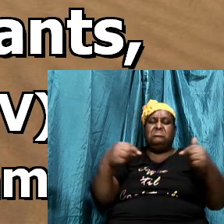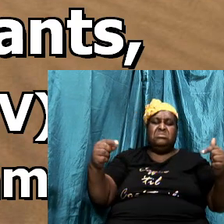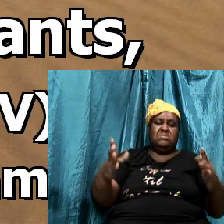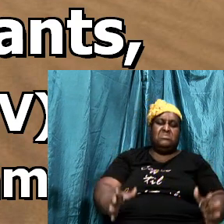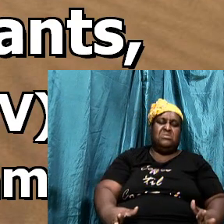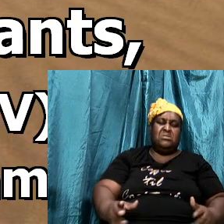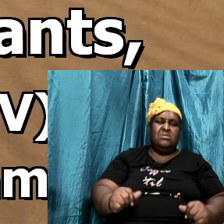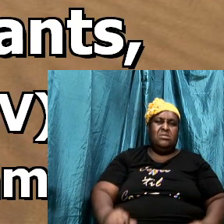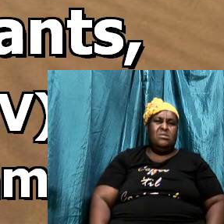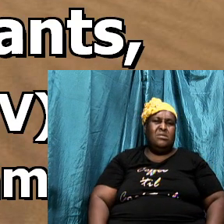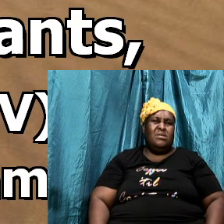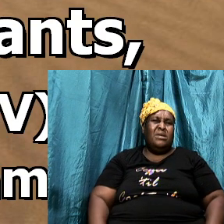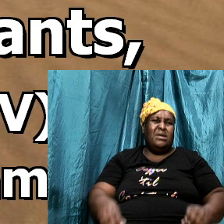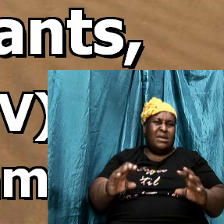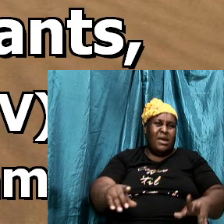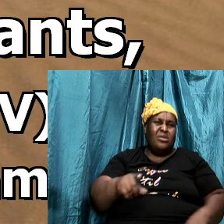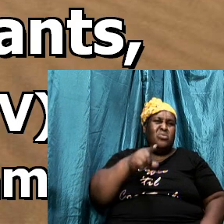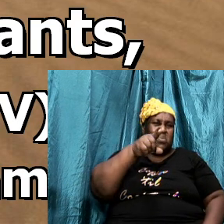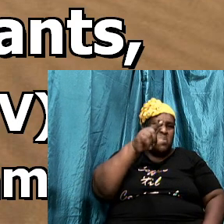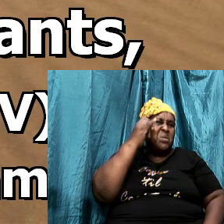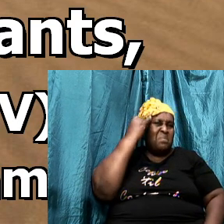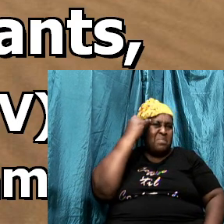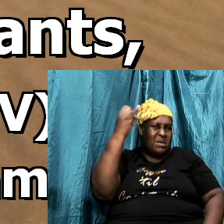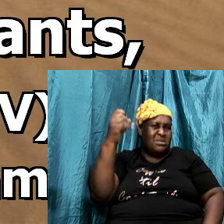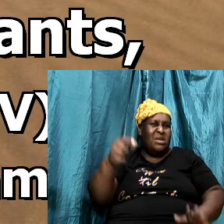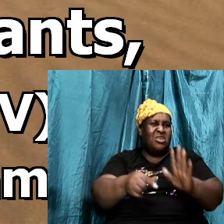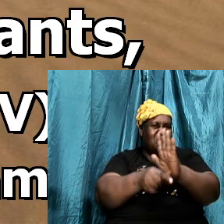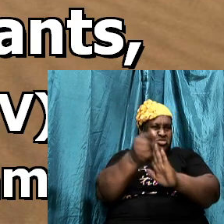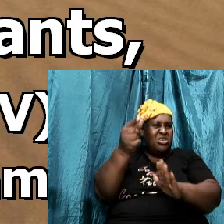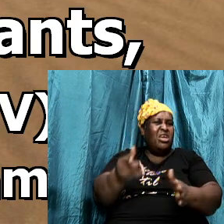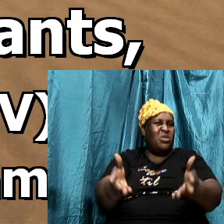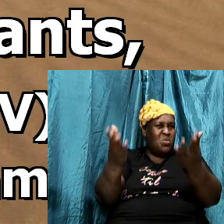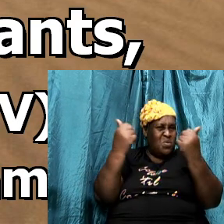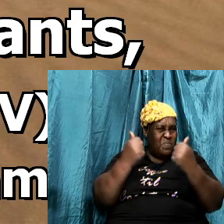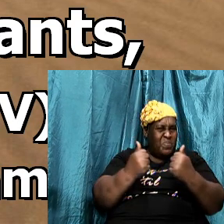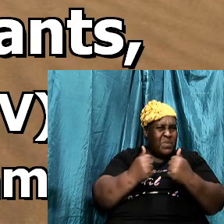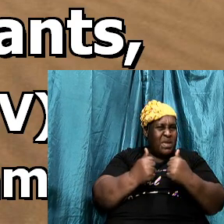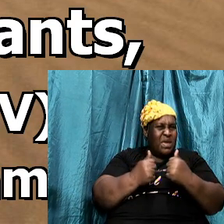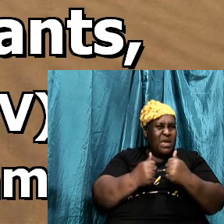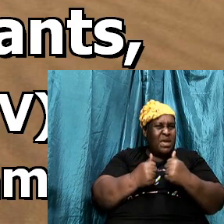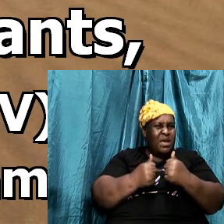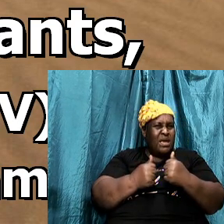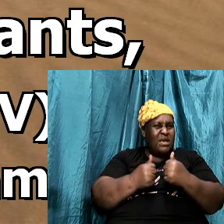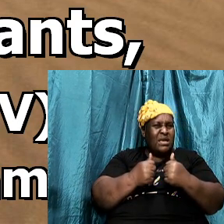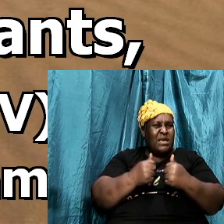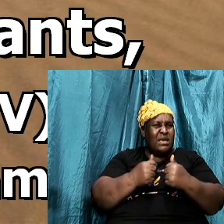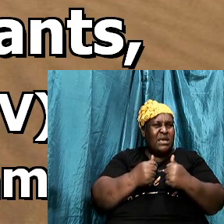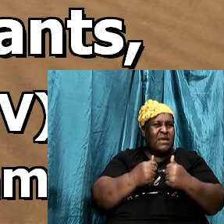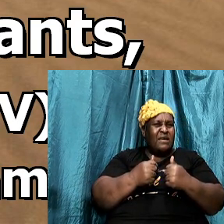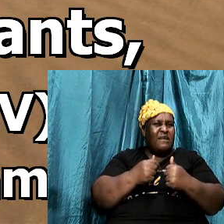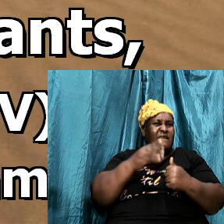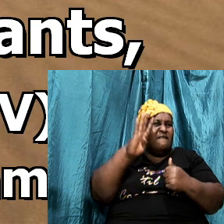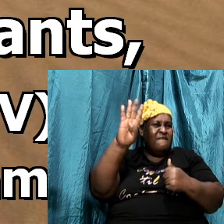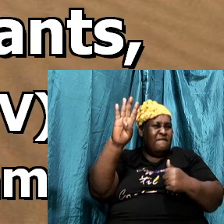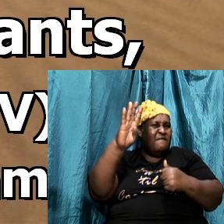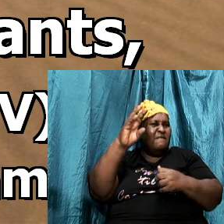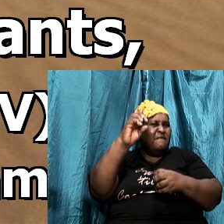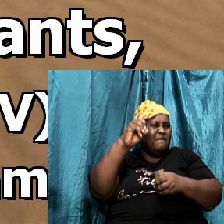a giant coming and saying for a number of days, for 40 days?